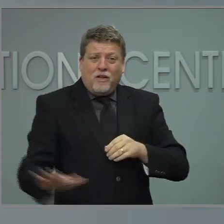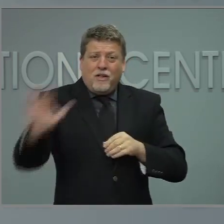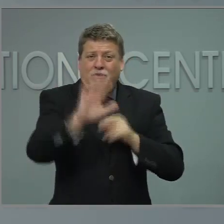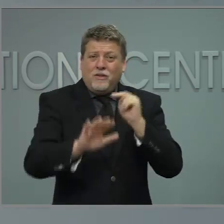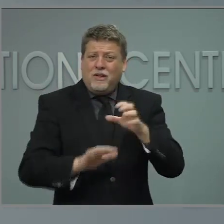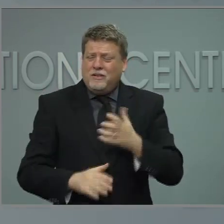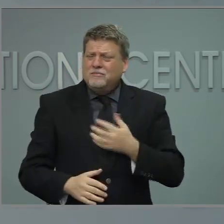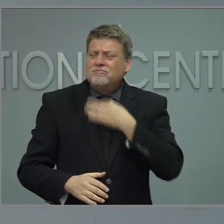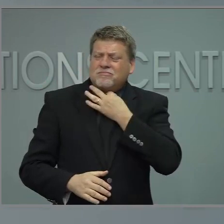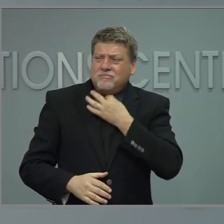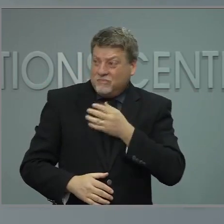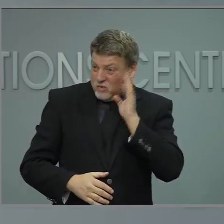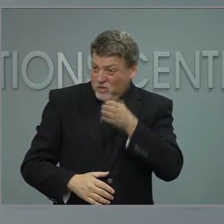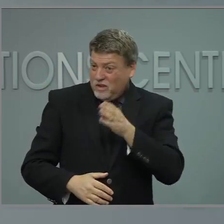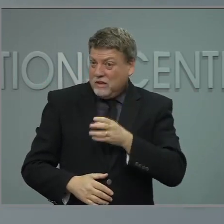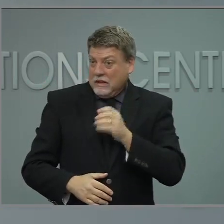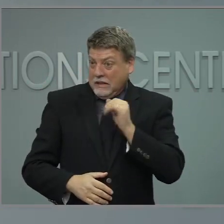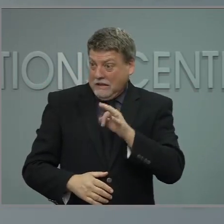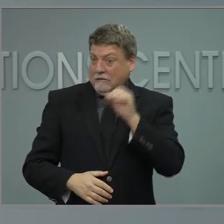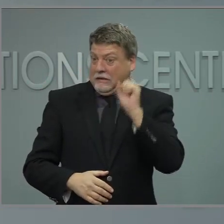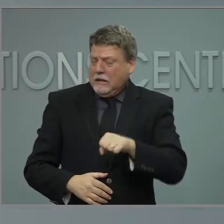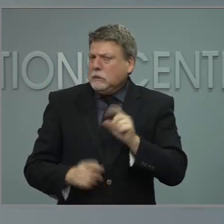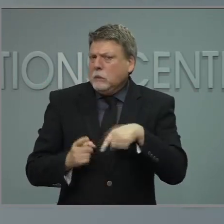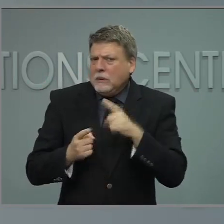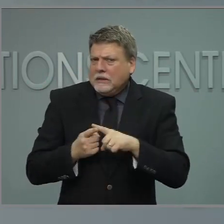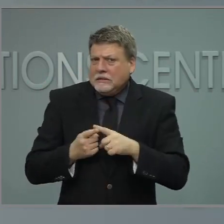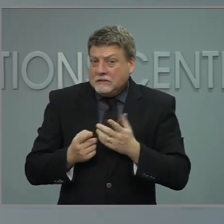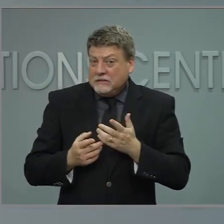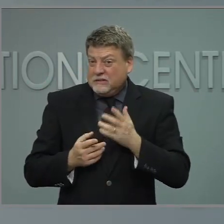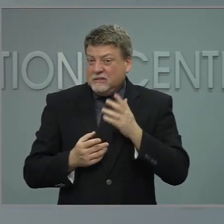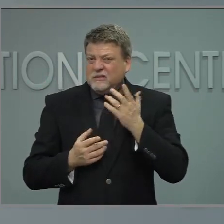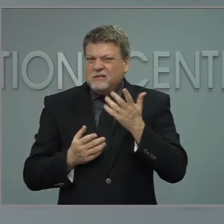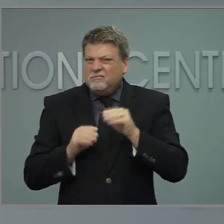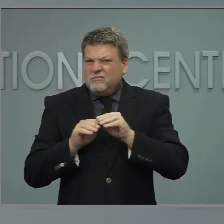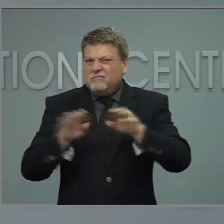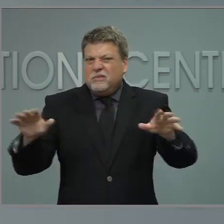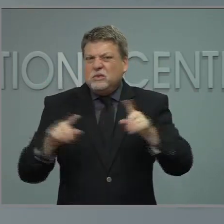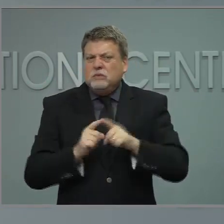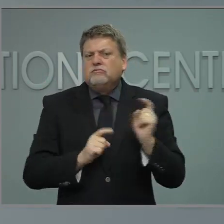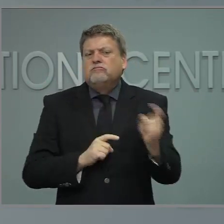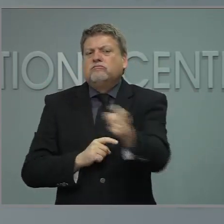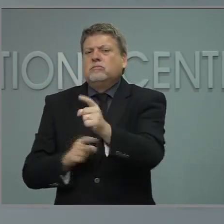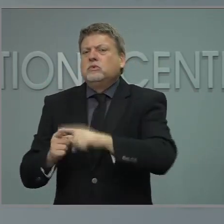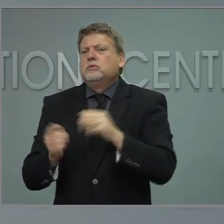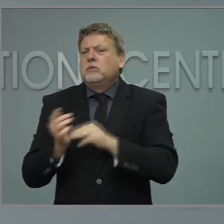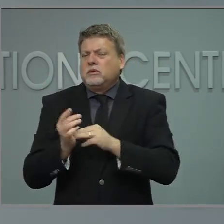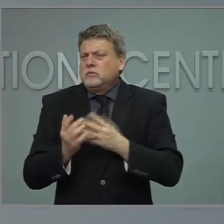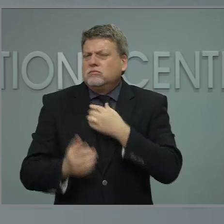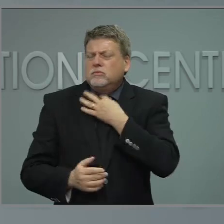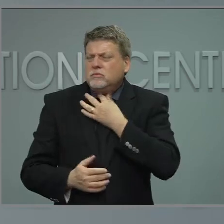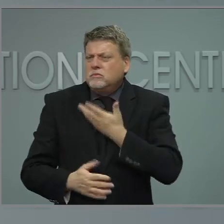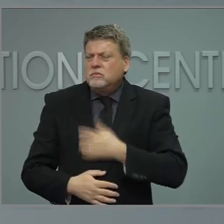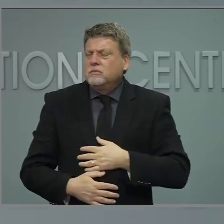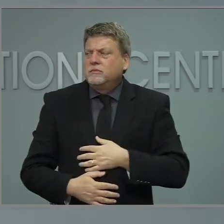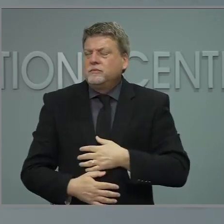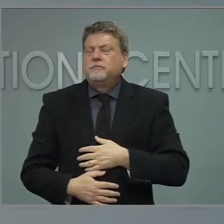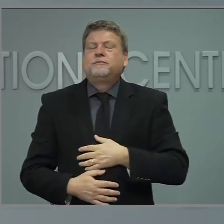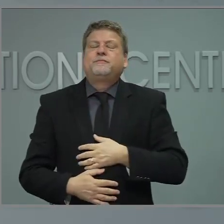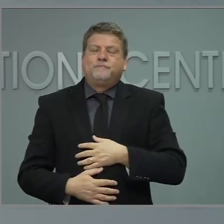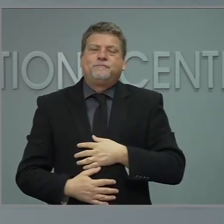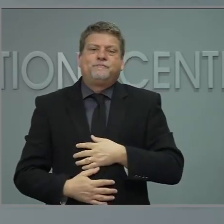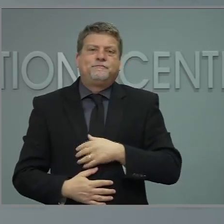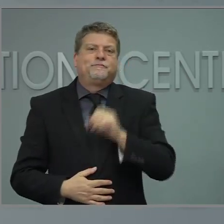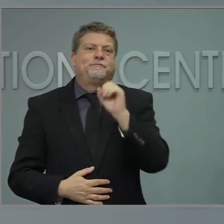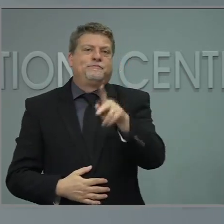And when do you foresee that happening on a greater scale? Thank you. We're continuing to